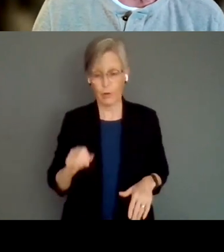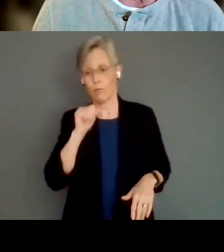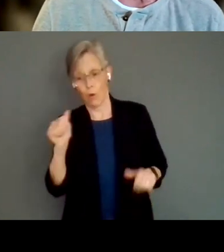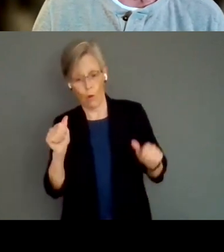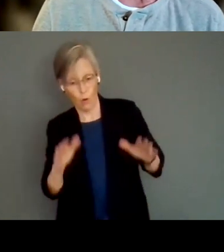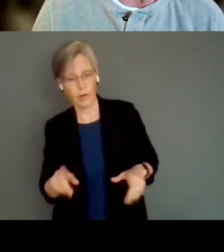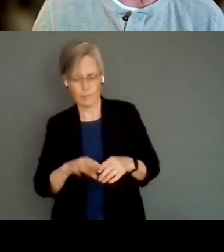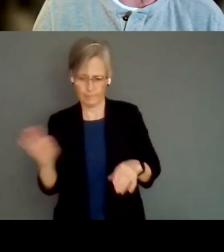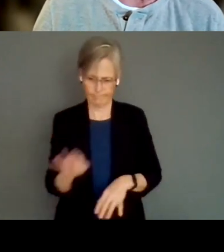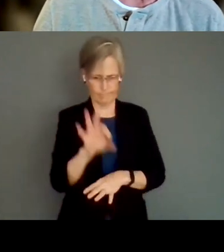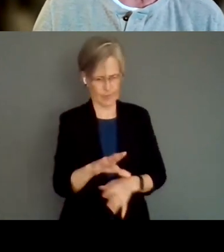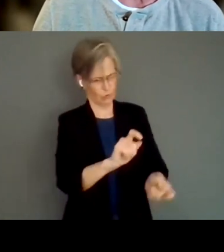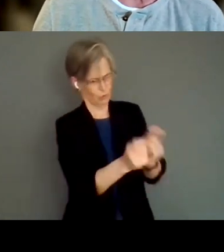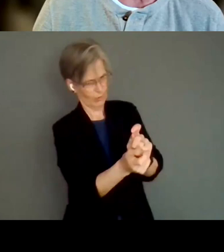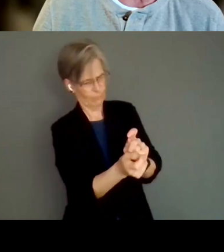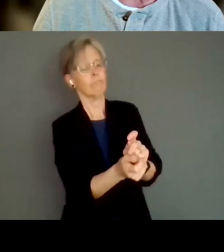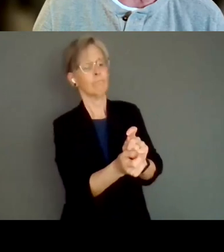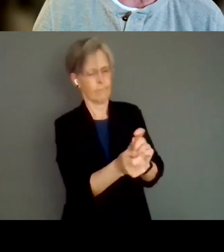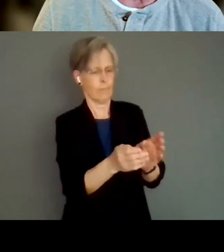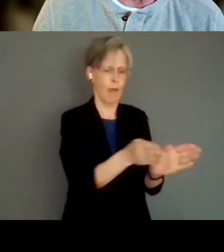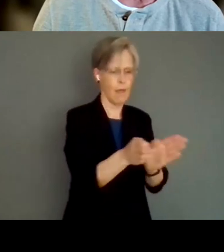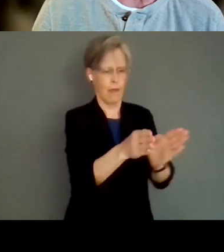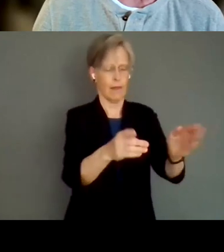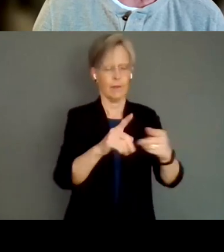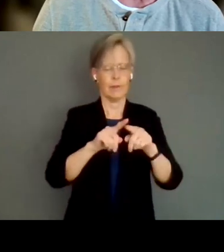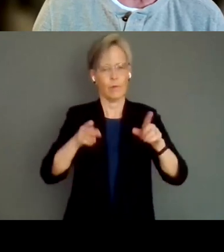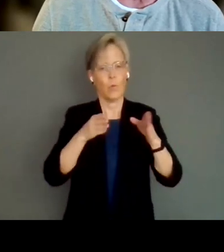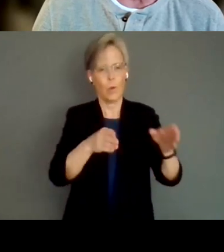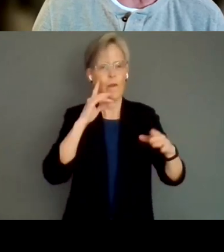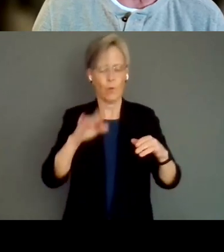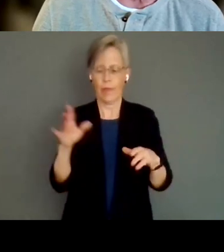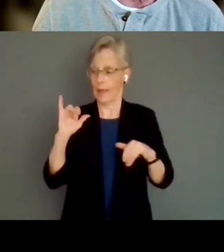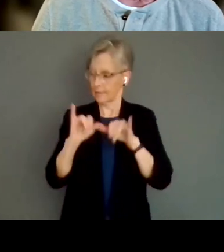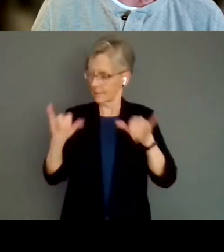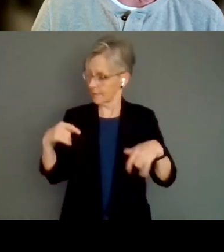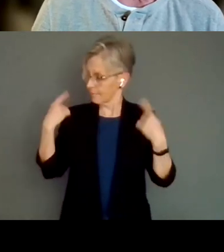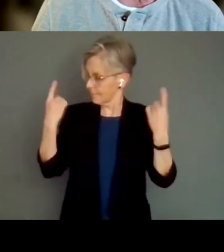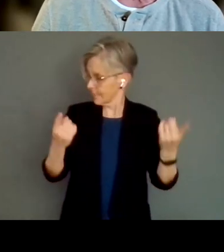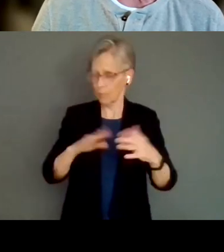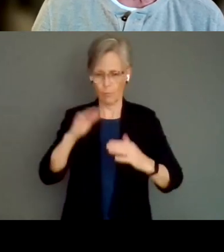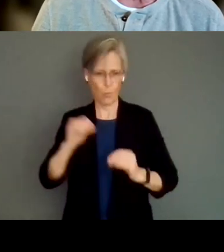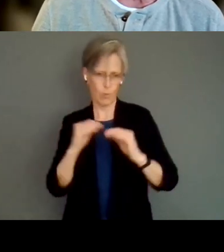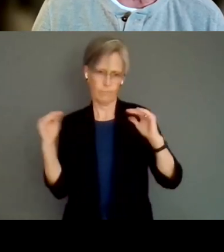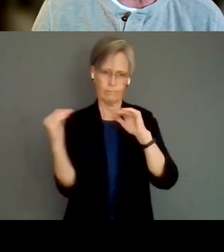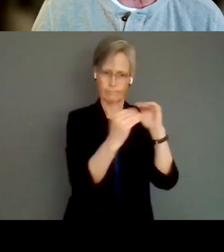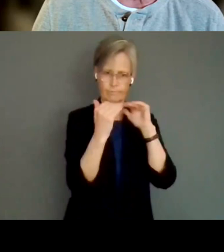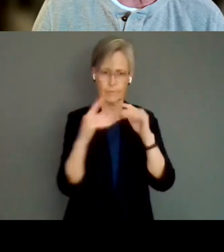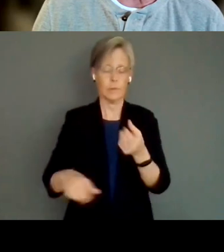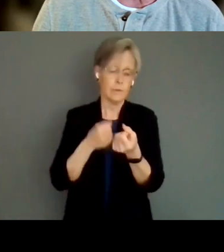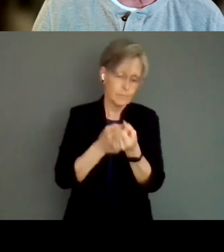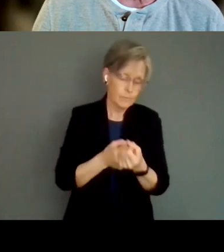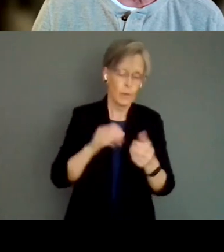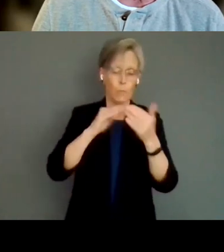change, who create pathways to systemic equity in and through the arts. She spends time supporting community